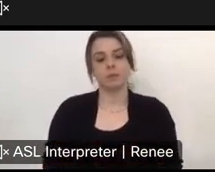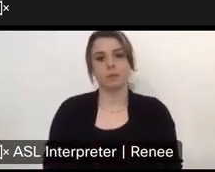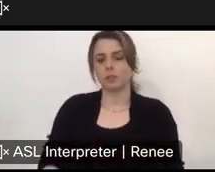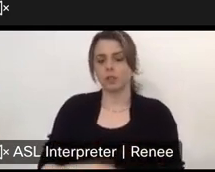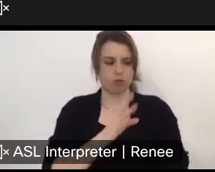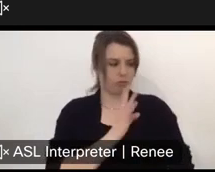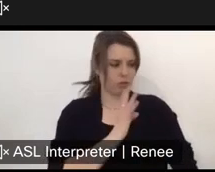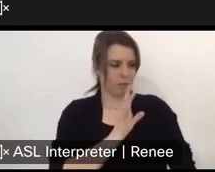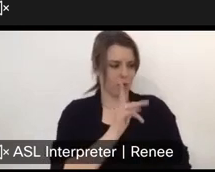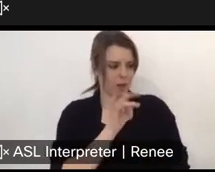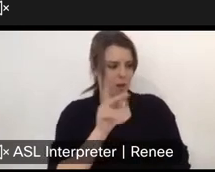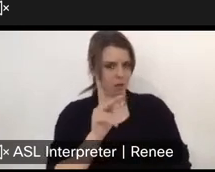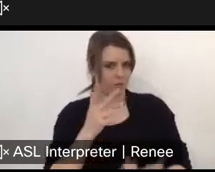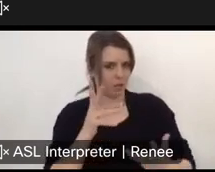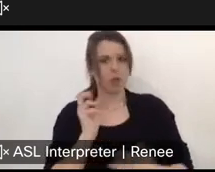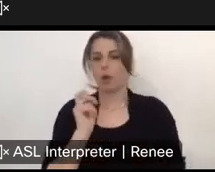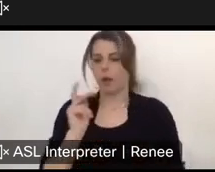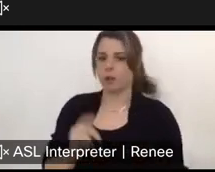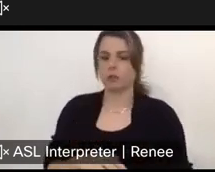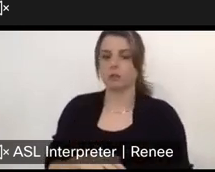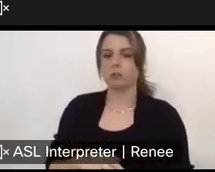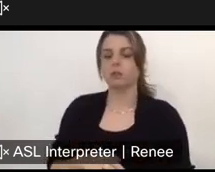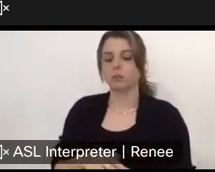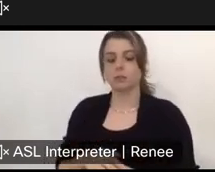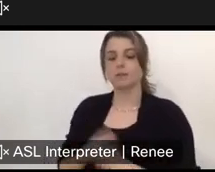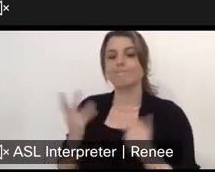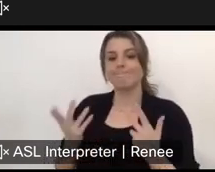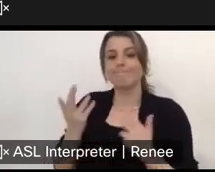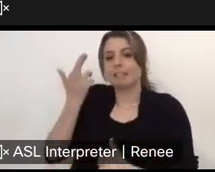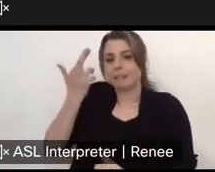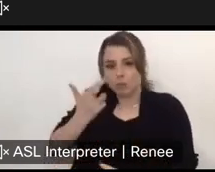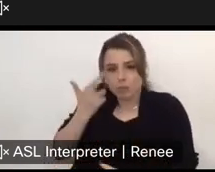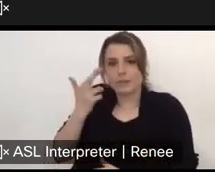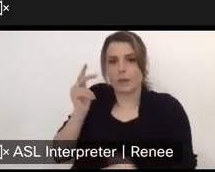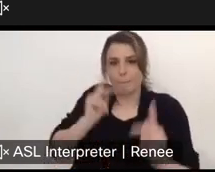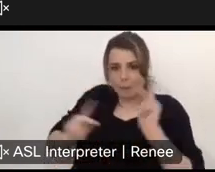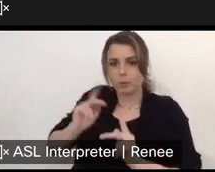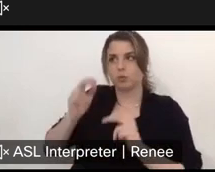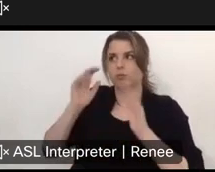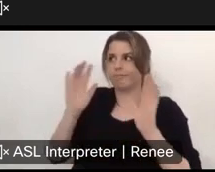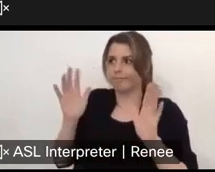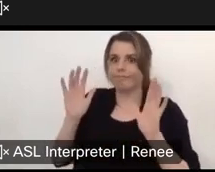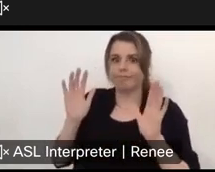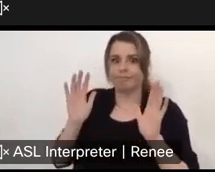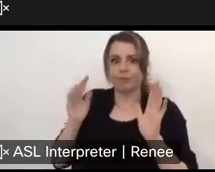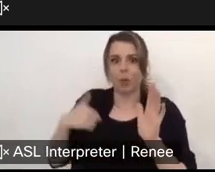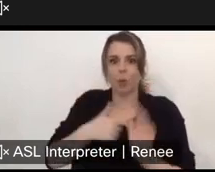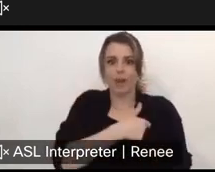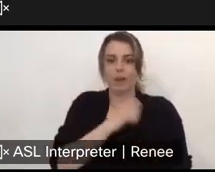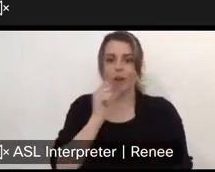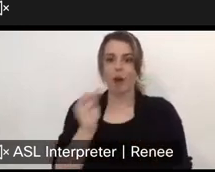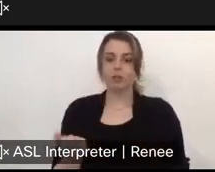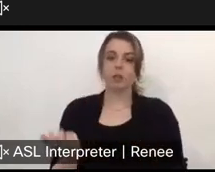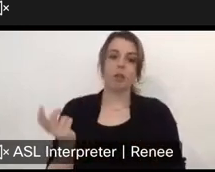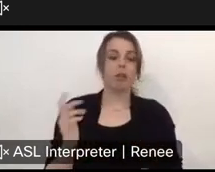kiosks? Yes. Okay. Talk about chaos, but just another reason for for folks to realize. We're not asleep at the wheel here.